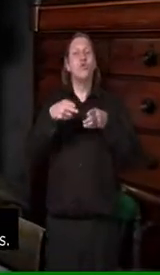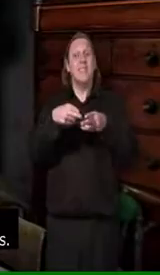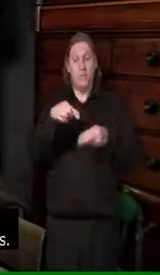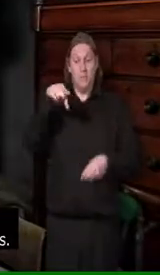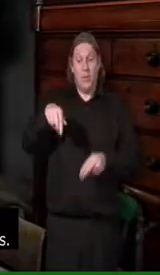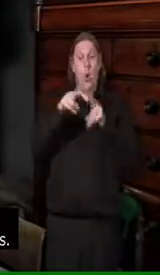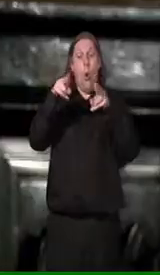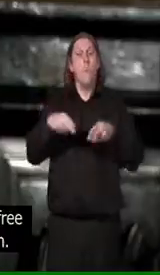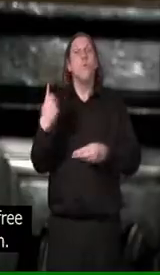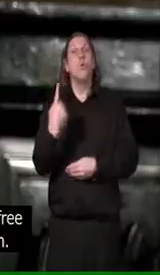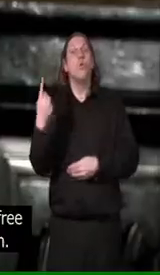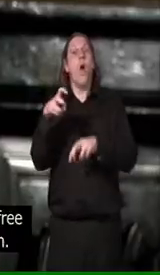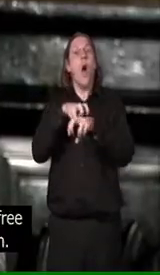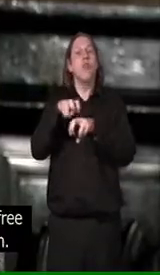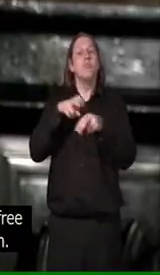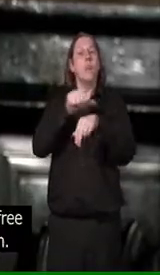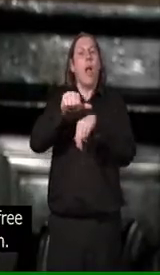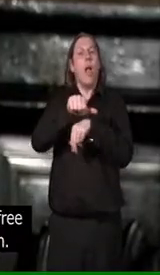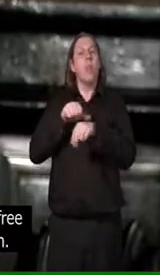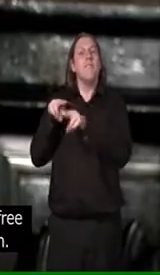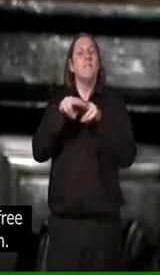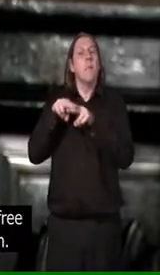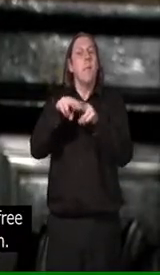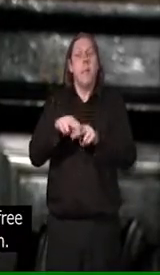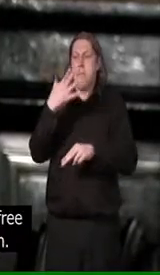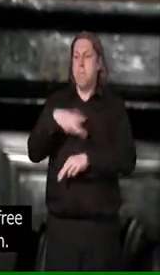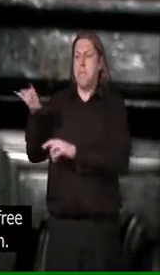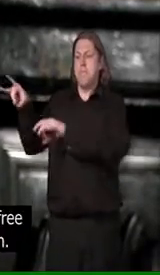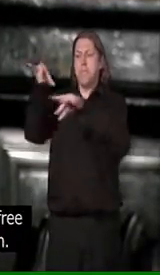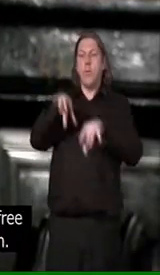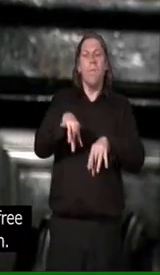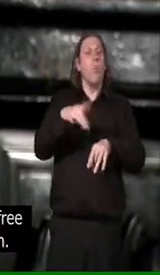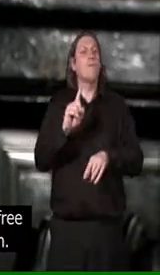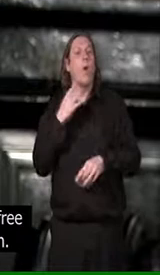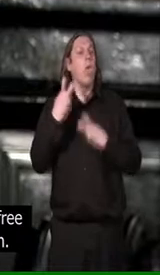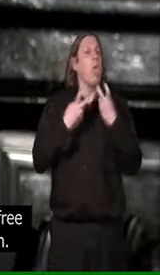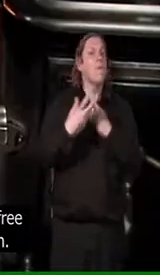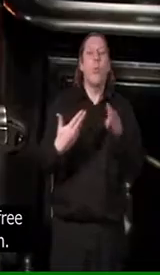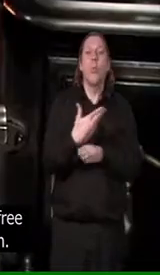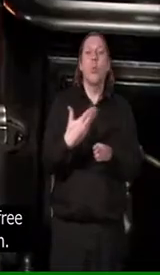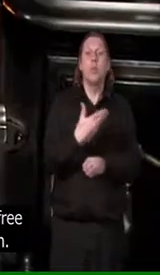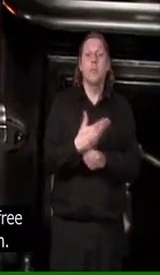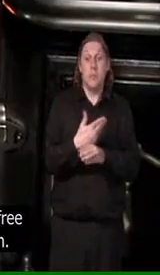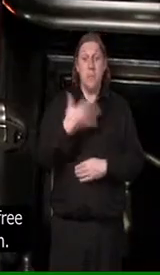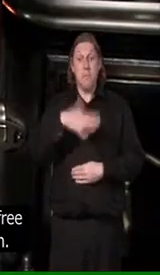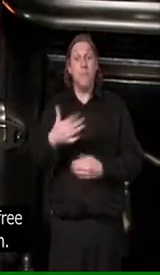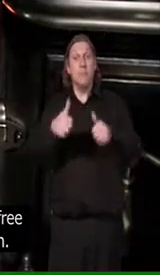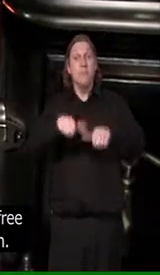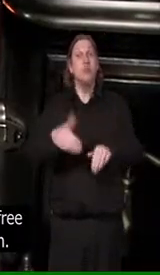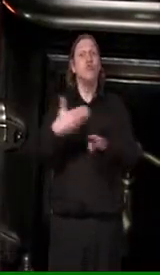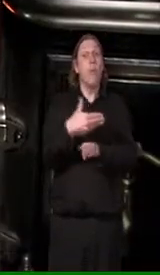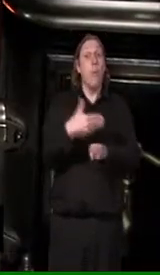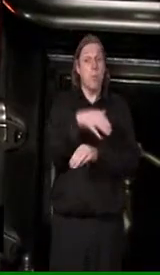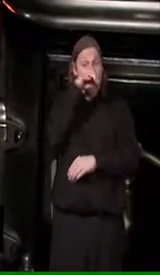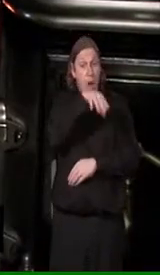find work in the mines. Once you had a job in the mine you were given a free house and an allowance of coal to keep you warm.